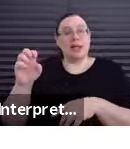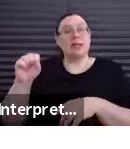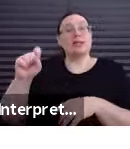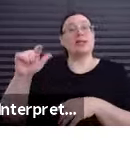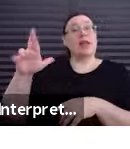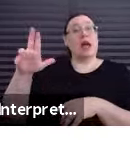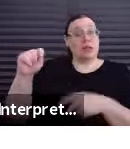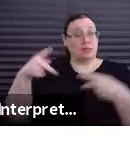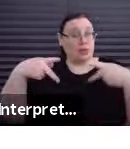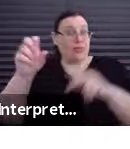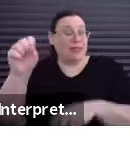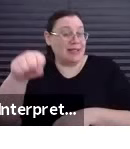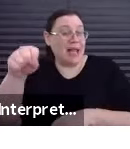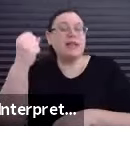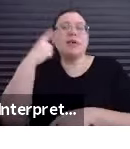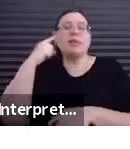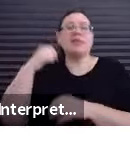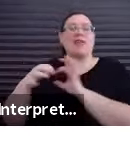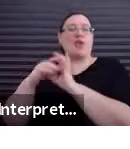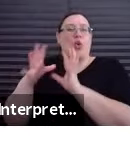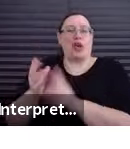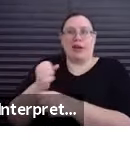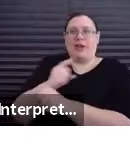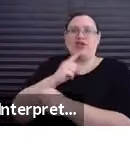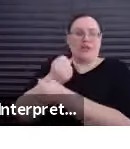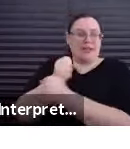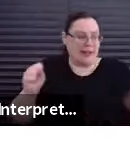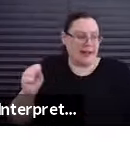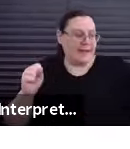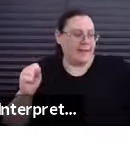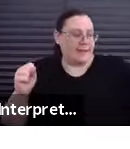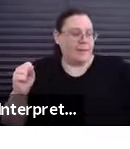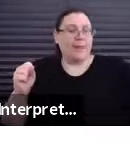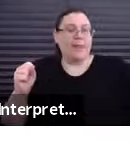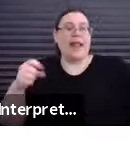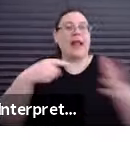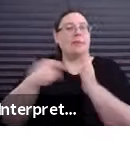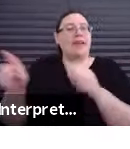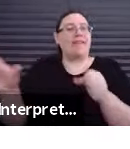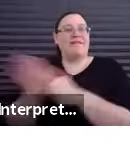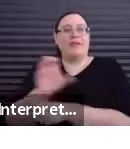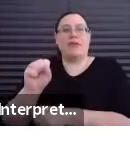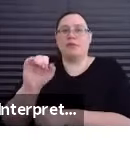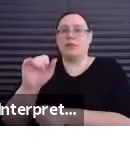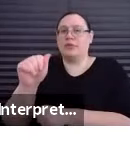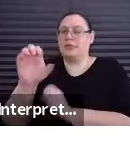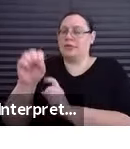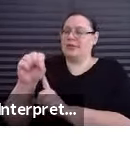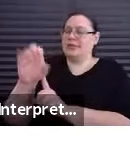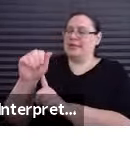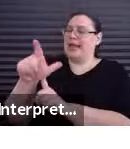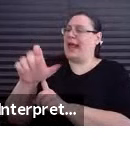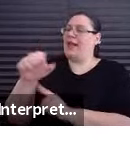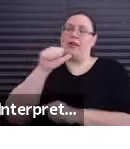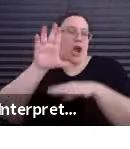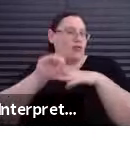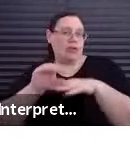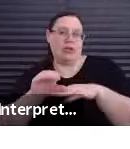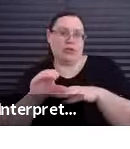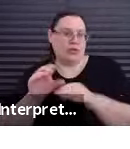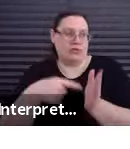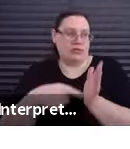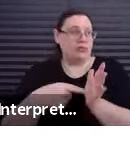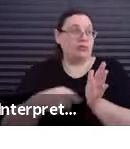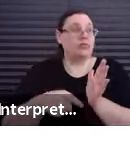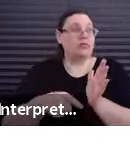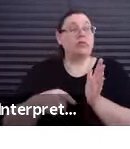coordinator is there for safety and is paid full-scale rates. There's not a reduced rate for the stunt coordinator. Short projects should